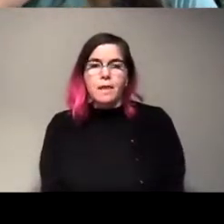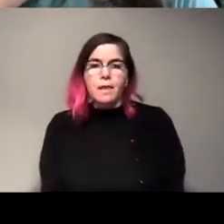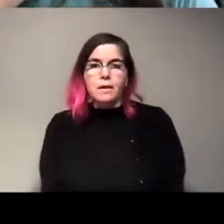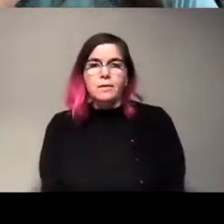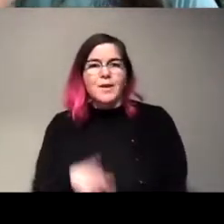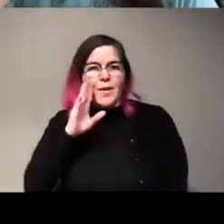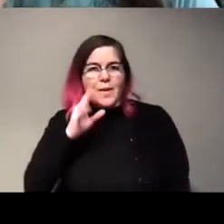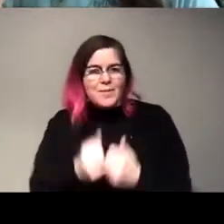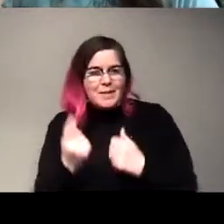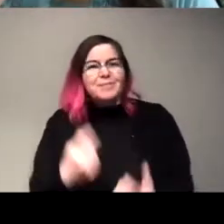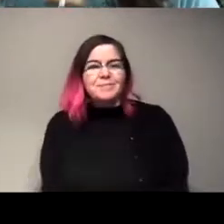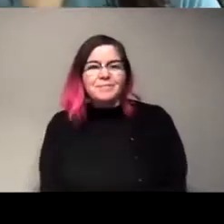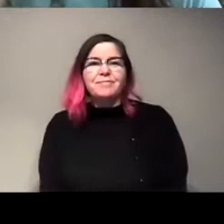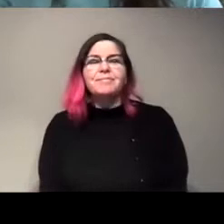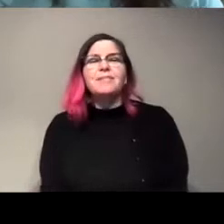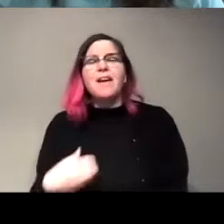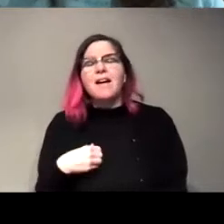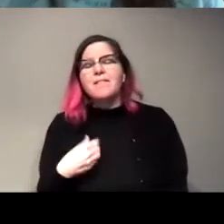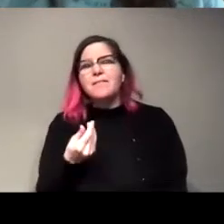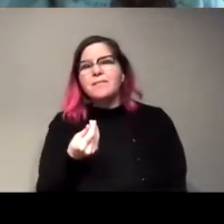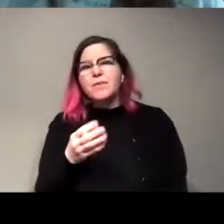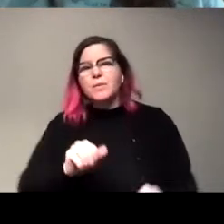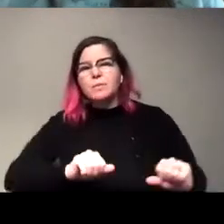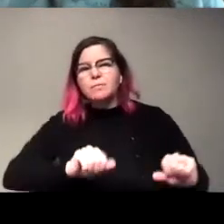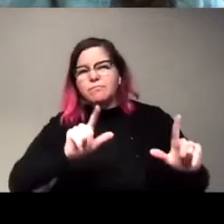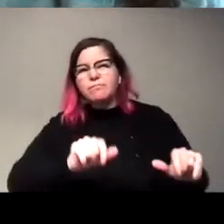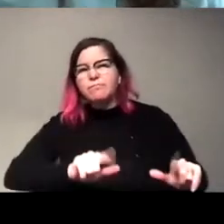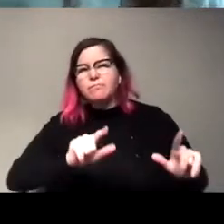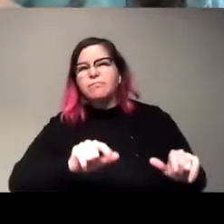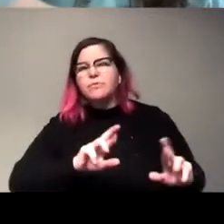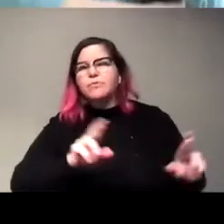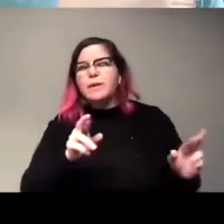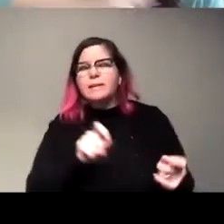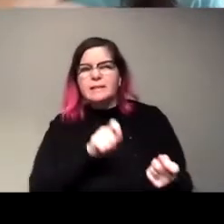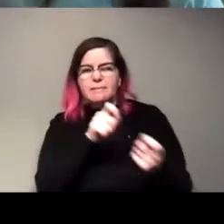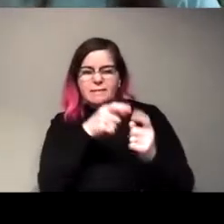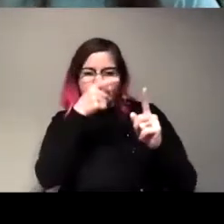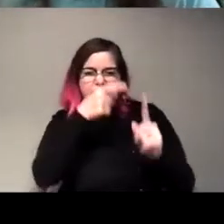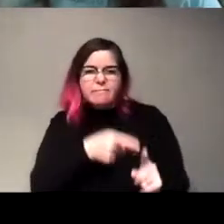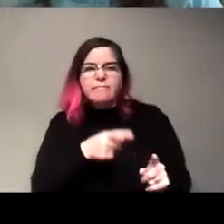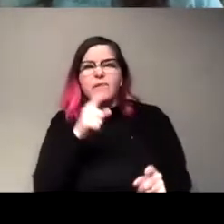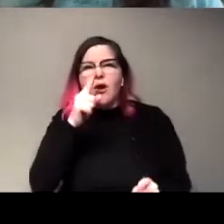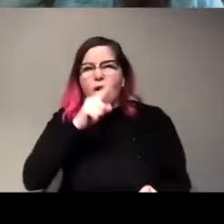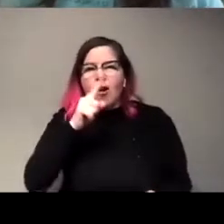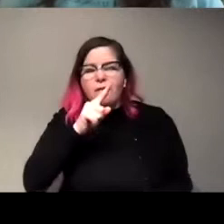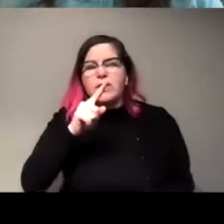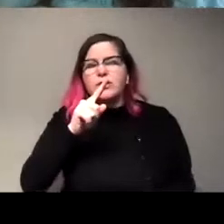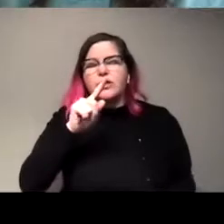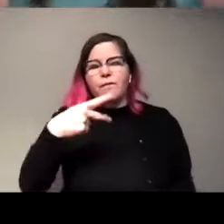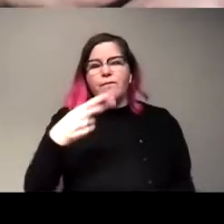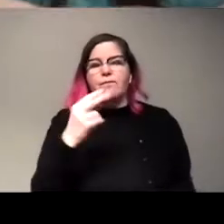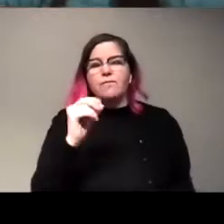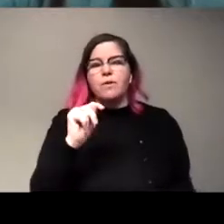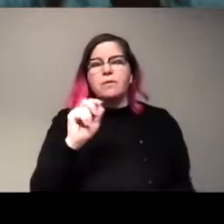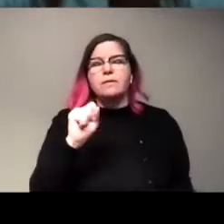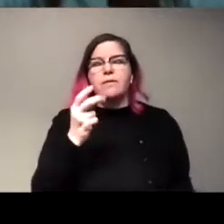everybody. So I have a couple of slides prepared on like the specific area of like artificial photosynthesis that